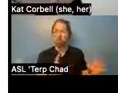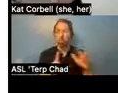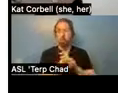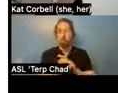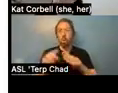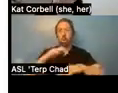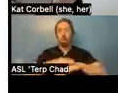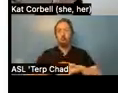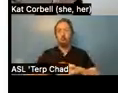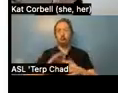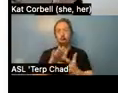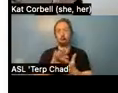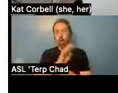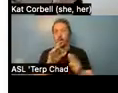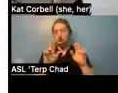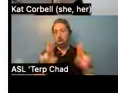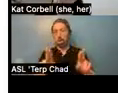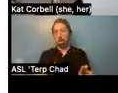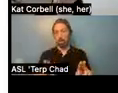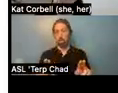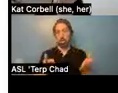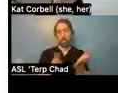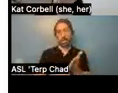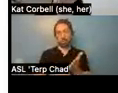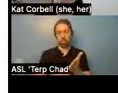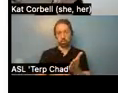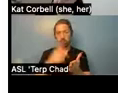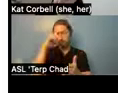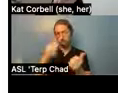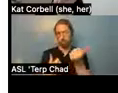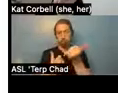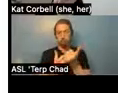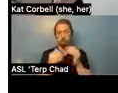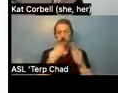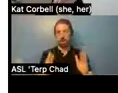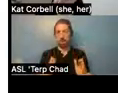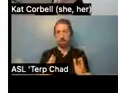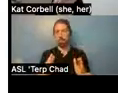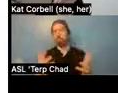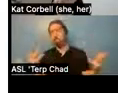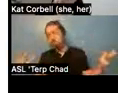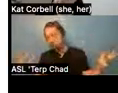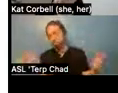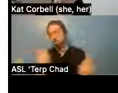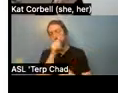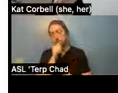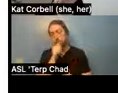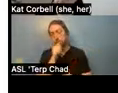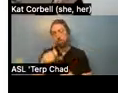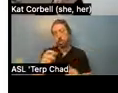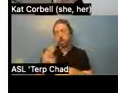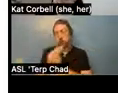um, supportive housing. So you kind of have to sometimes use the terms, um, whether or not you, you, um,